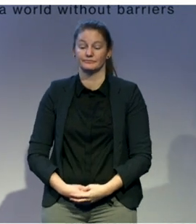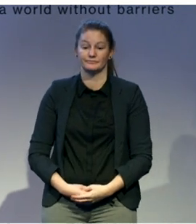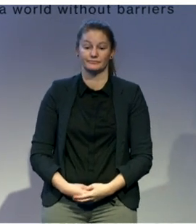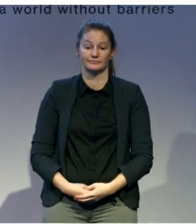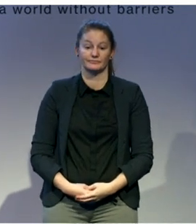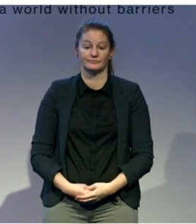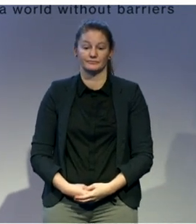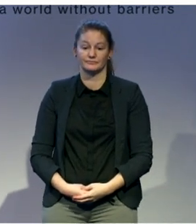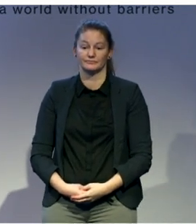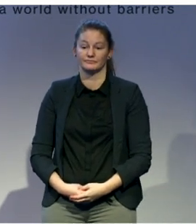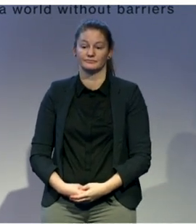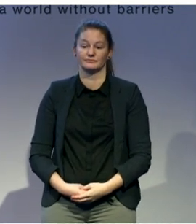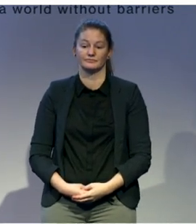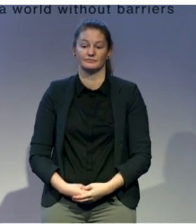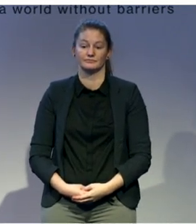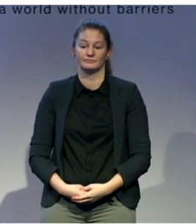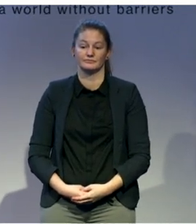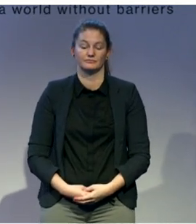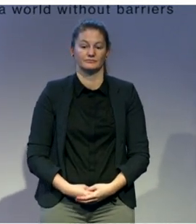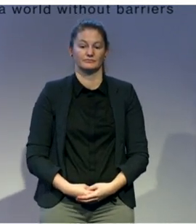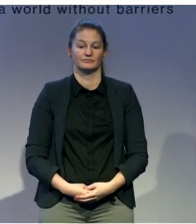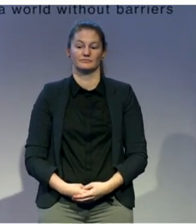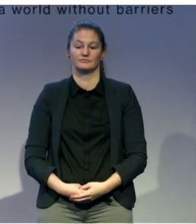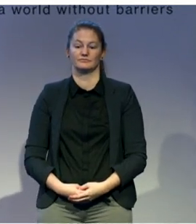Nepal is a disabled people organization.